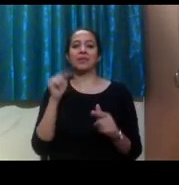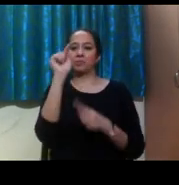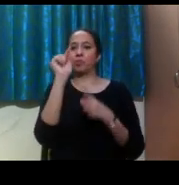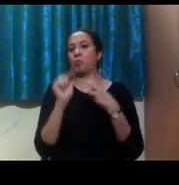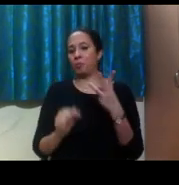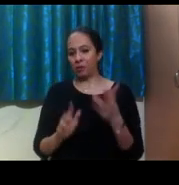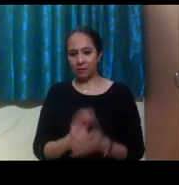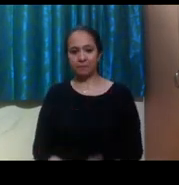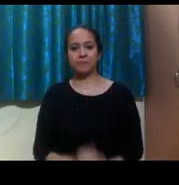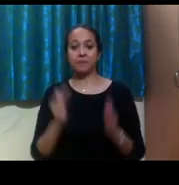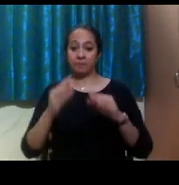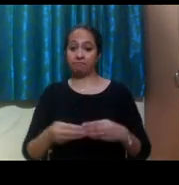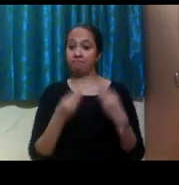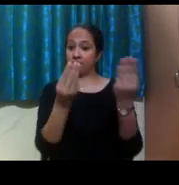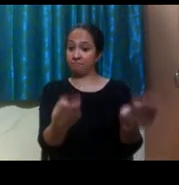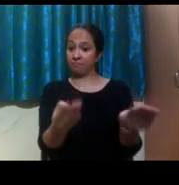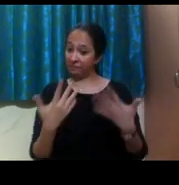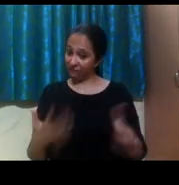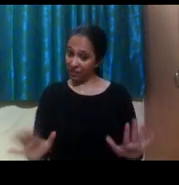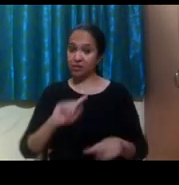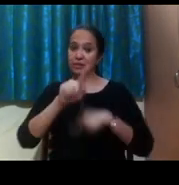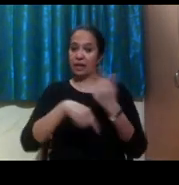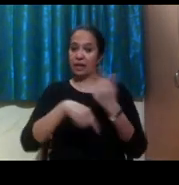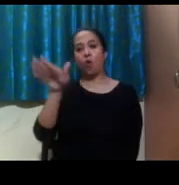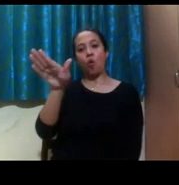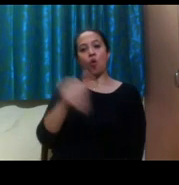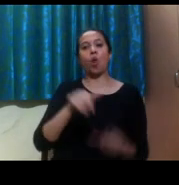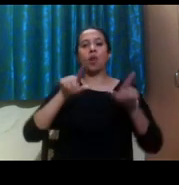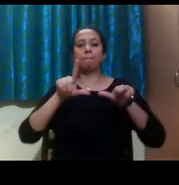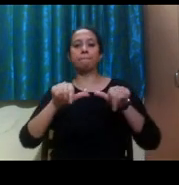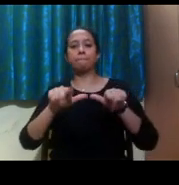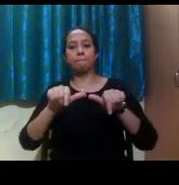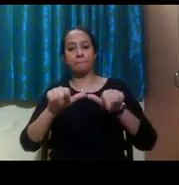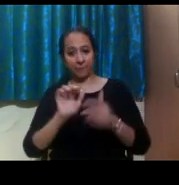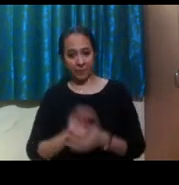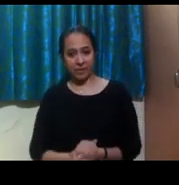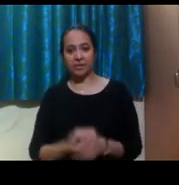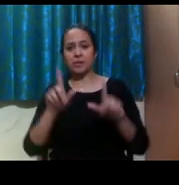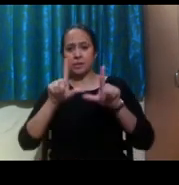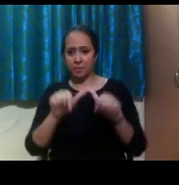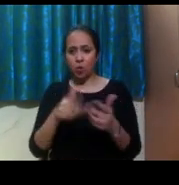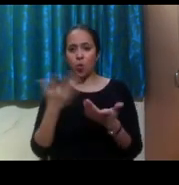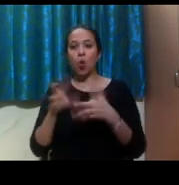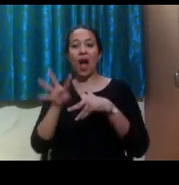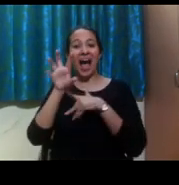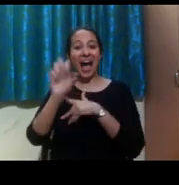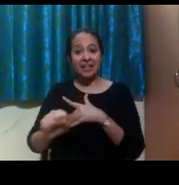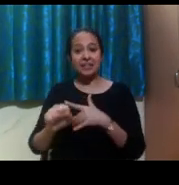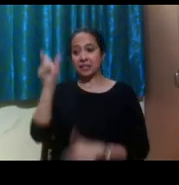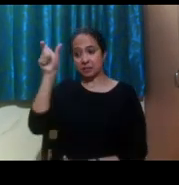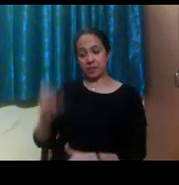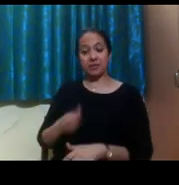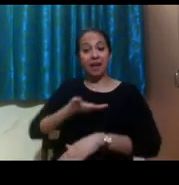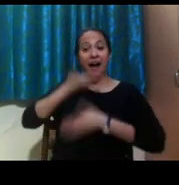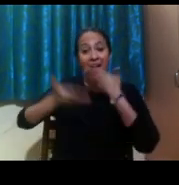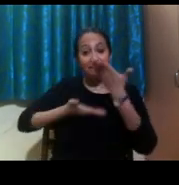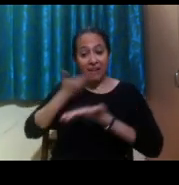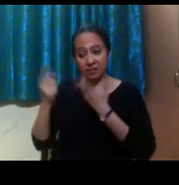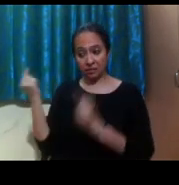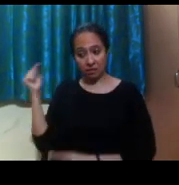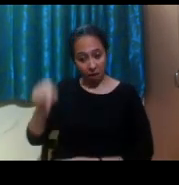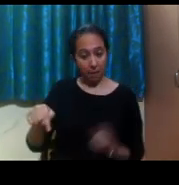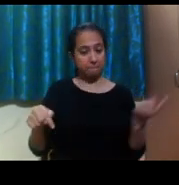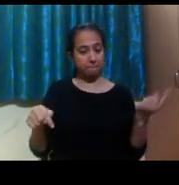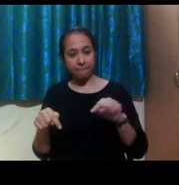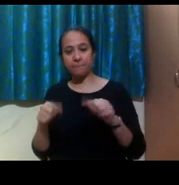submitted your request, they're going to schedule a meeting with you and schedule a meeting with an access advisor or an access specialist is what we typically call them. And then